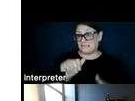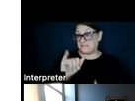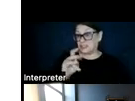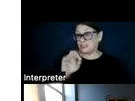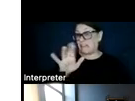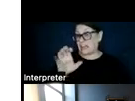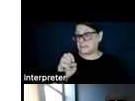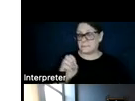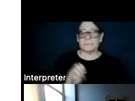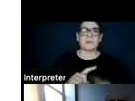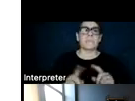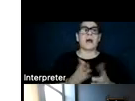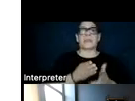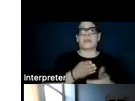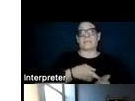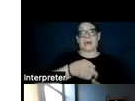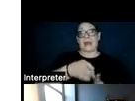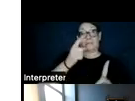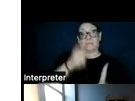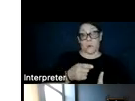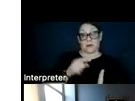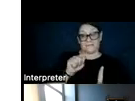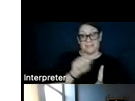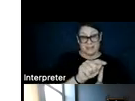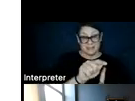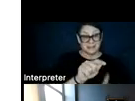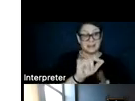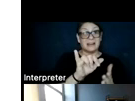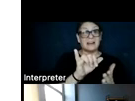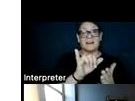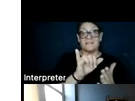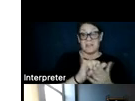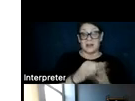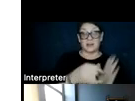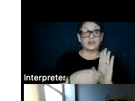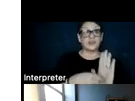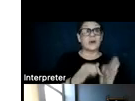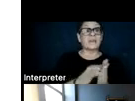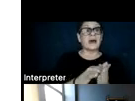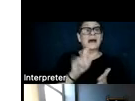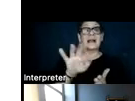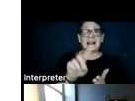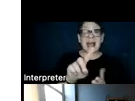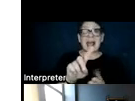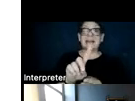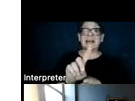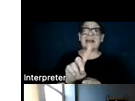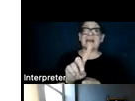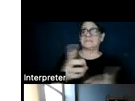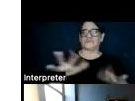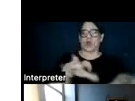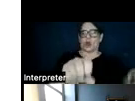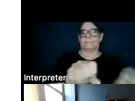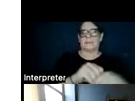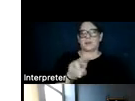The main point of that article is really showing that land is very much spoken for in the U.S.